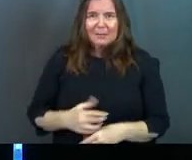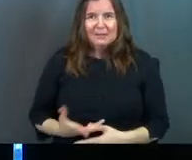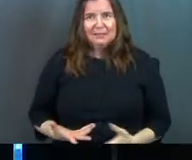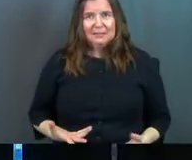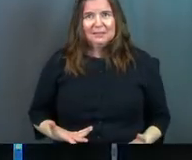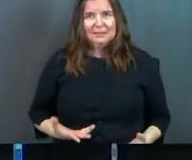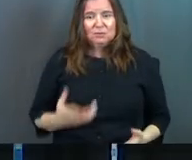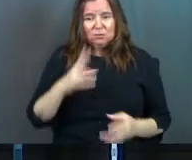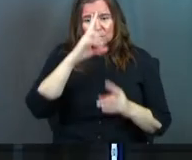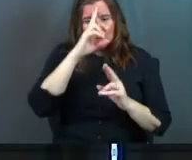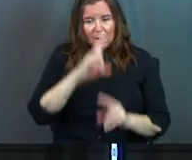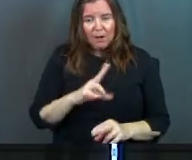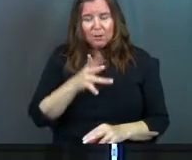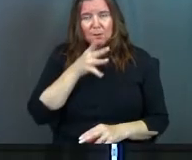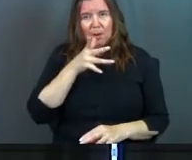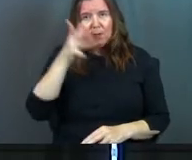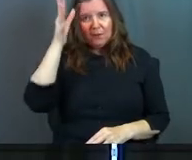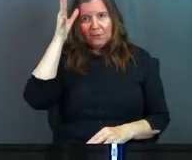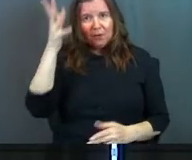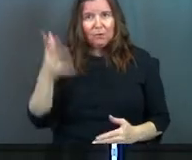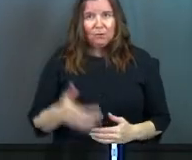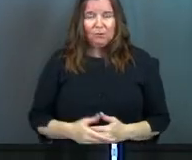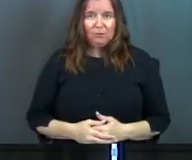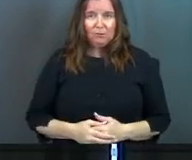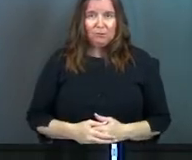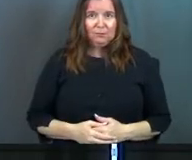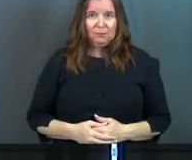to honor your mother and father.